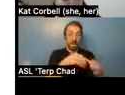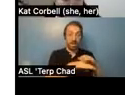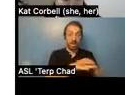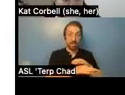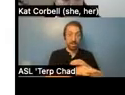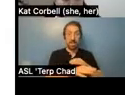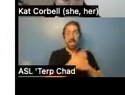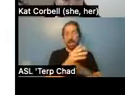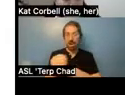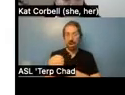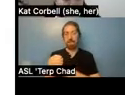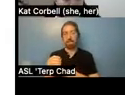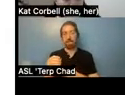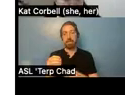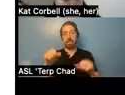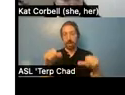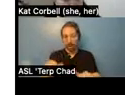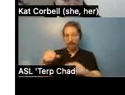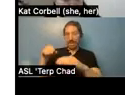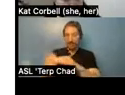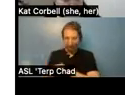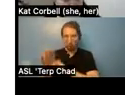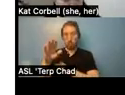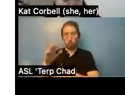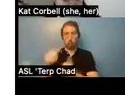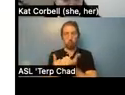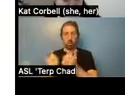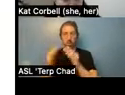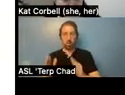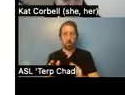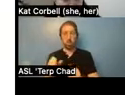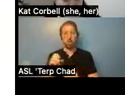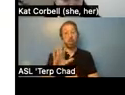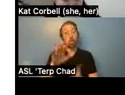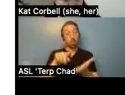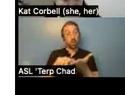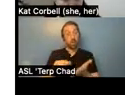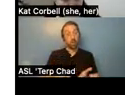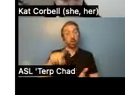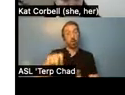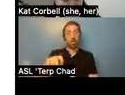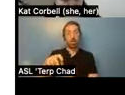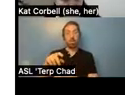you're doing your research on this, further research on this, make sure to look into the single point of access system.